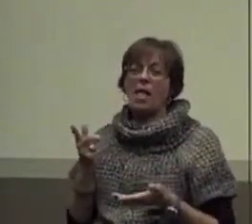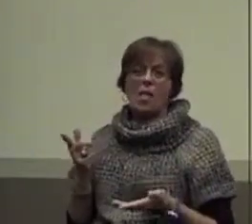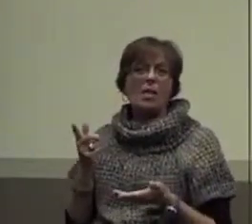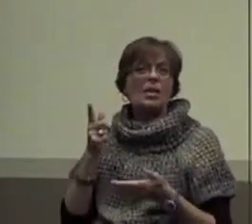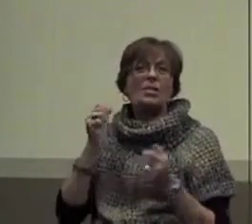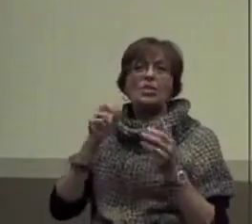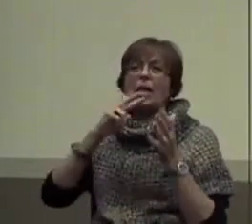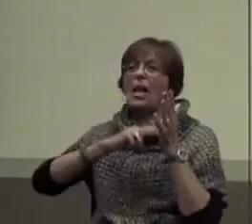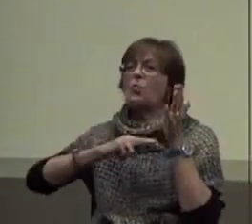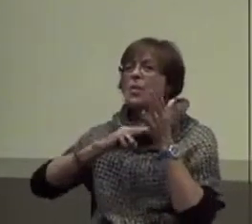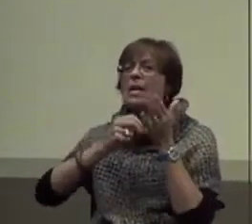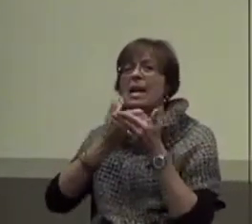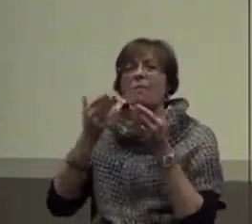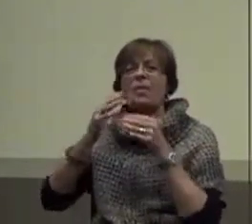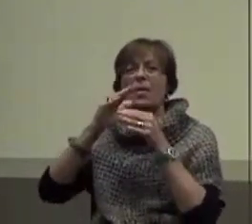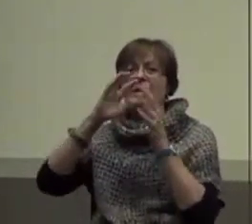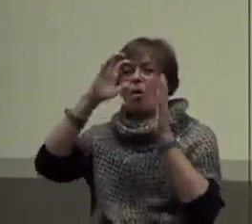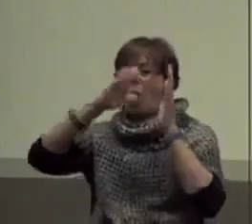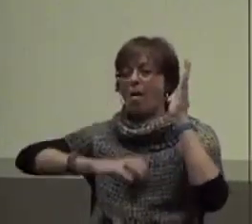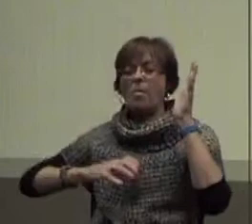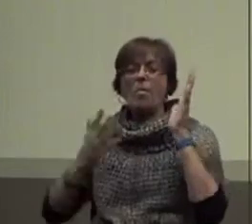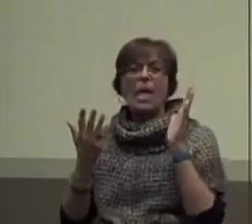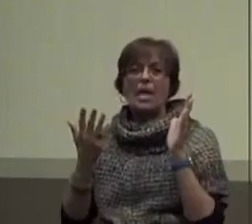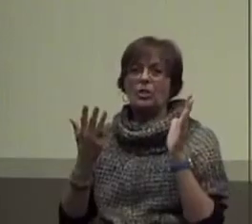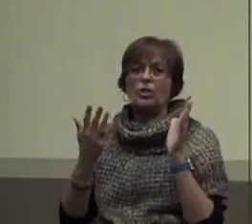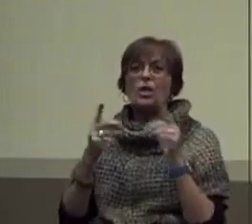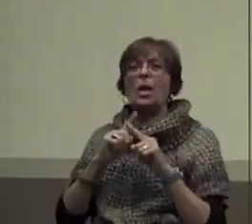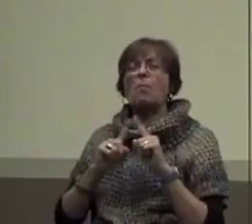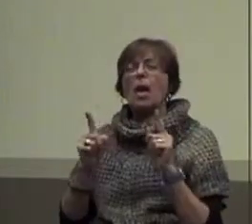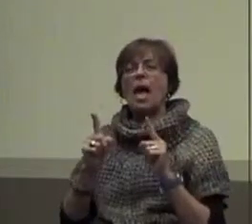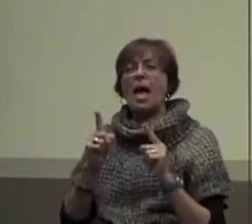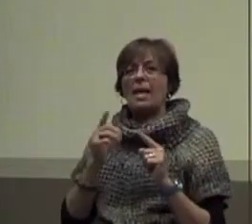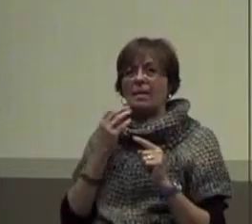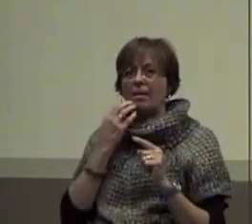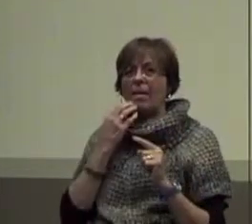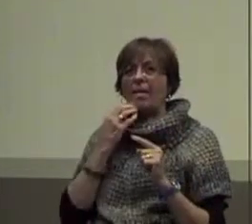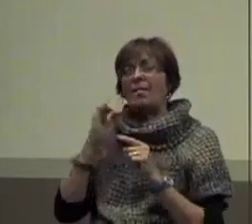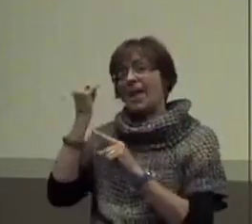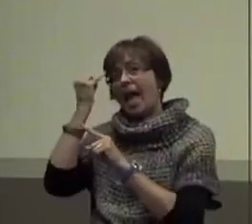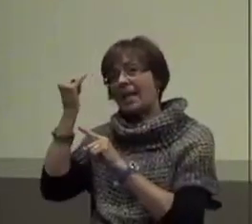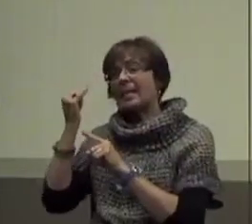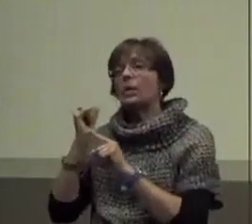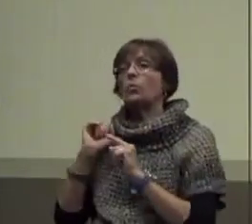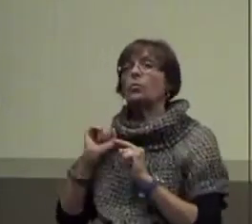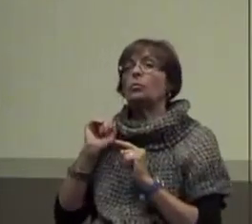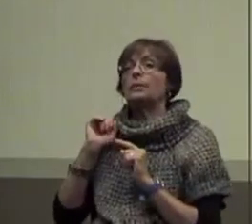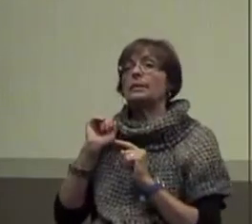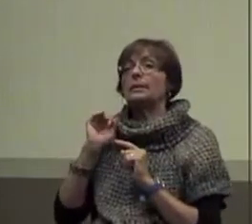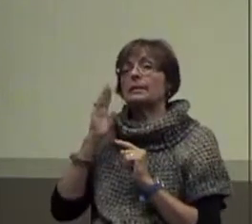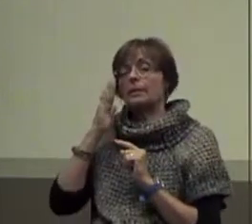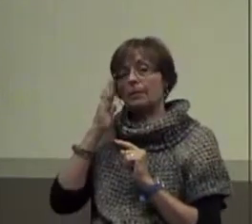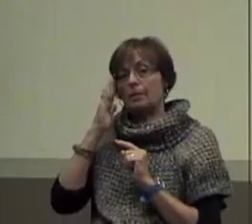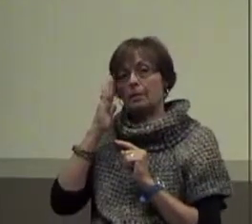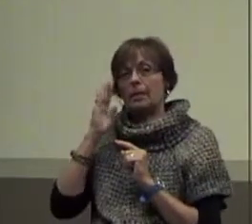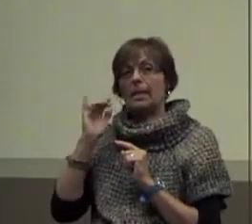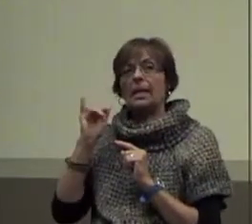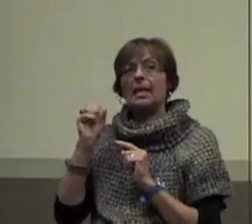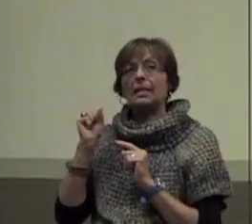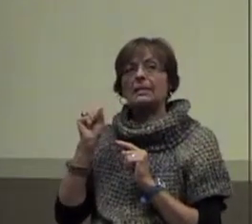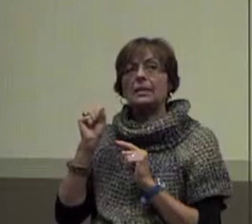could read everything on the page. Okay? But the idea here, whoops, is